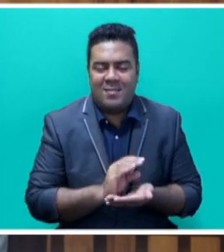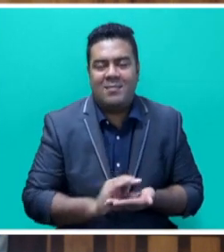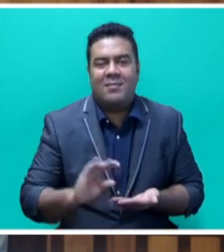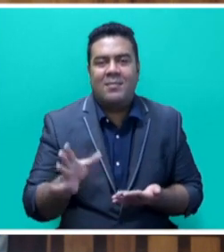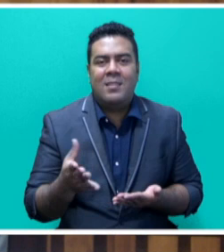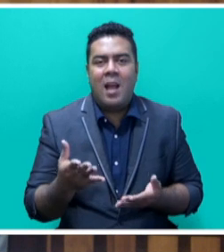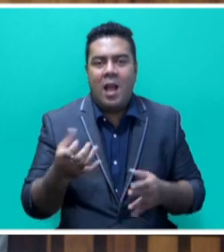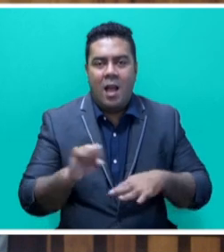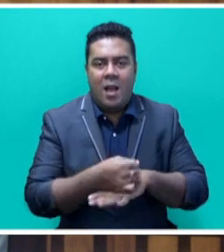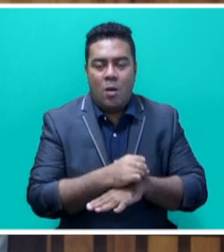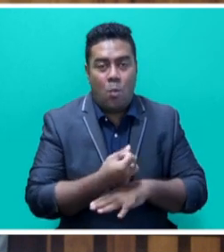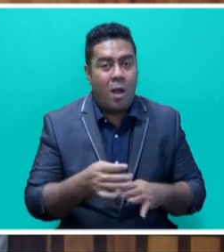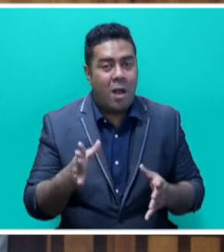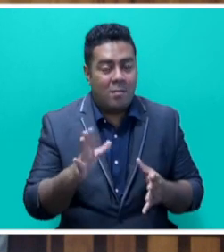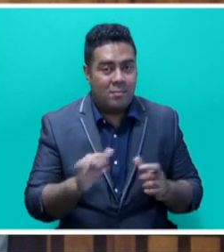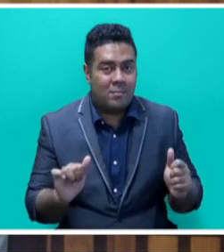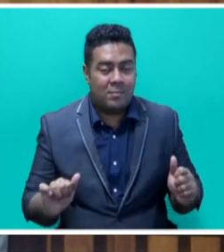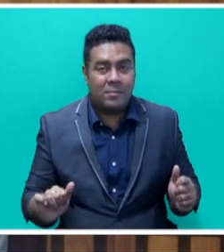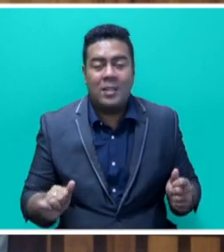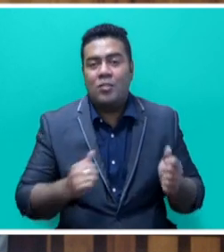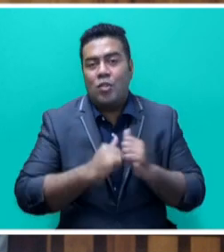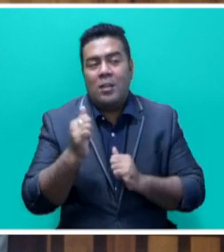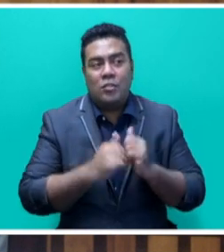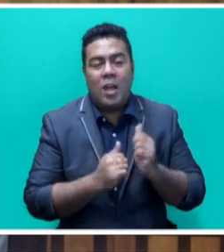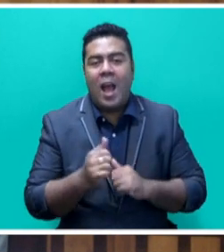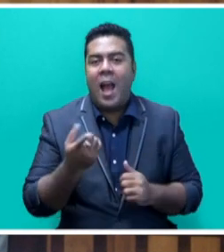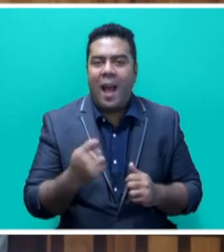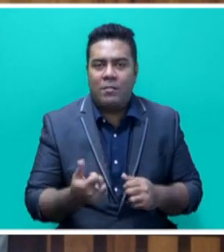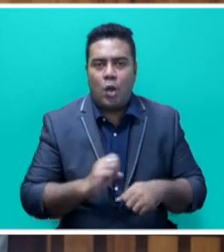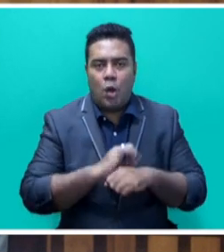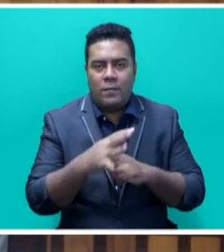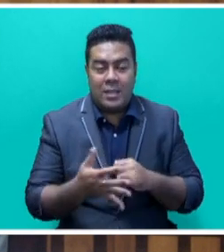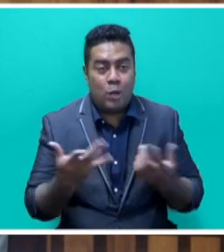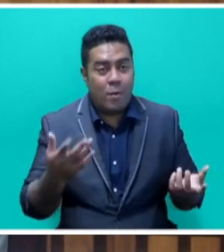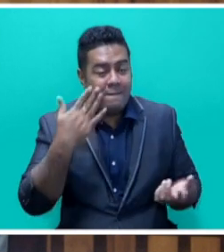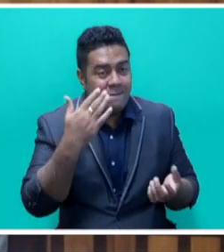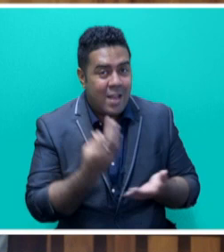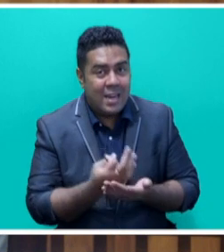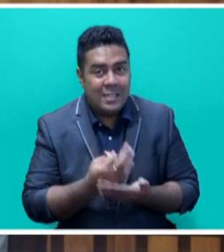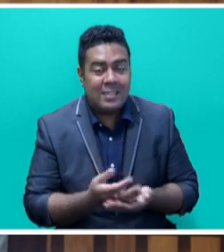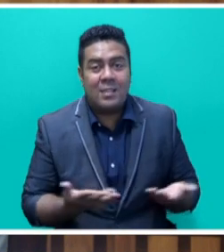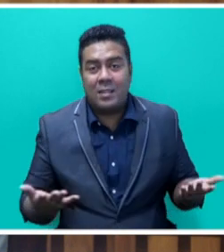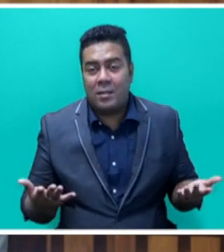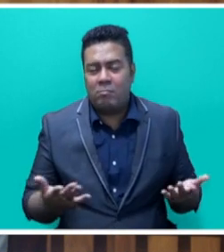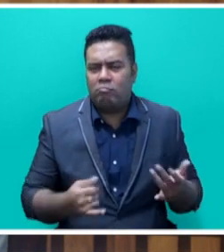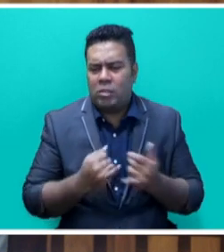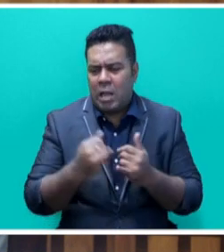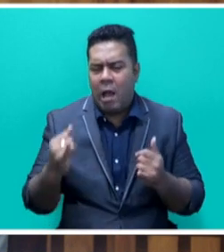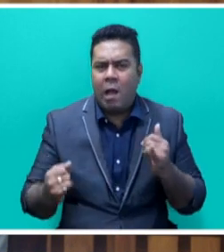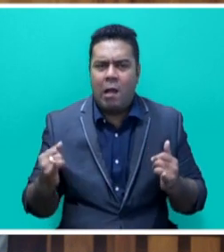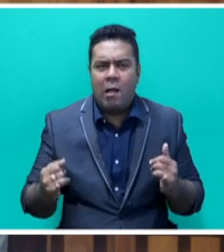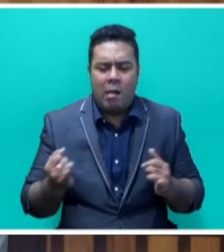aquaculture to combat structural unemployment after COVID-19. It will finance hybrid electric inter-island shipping